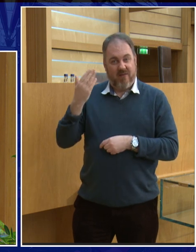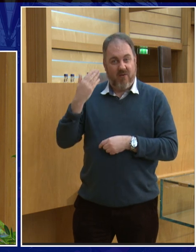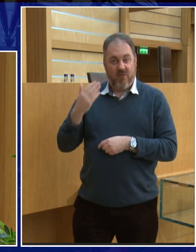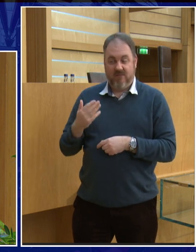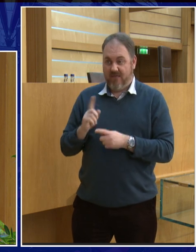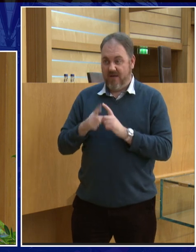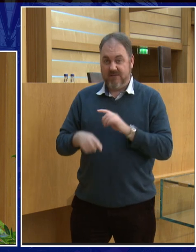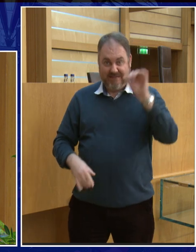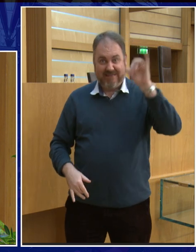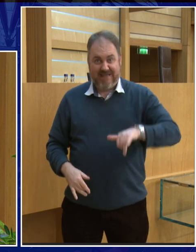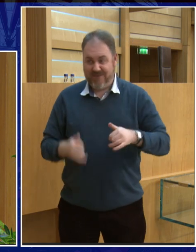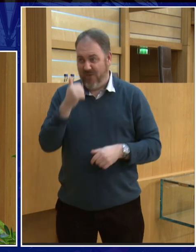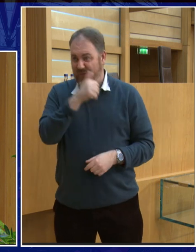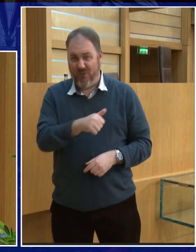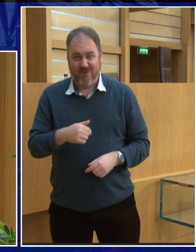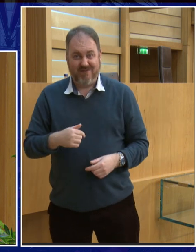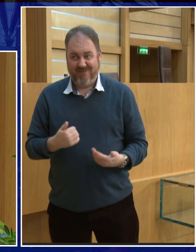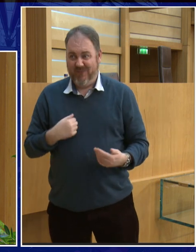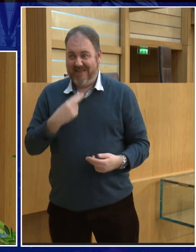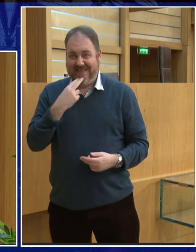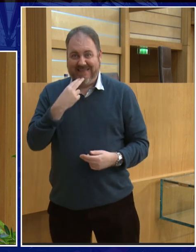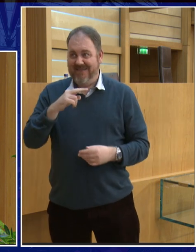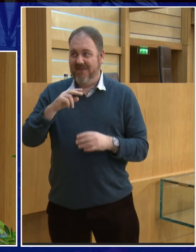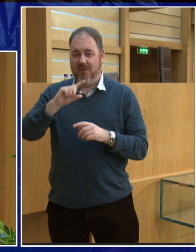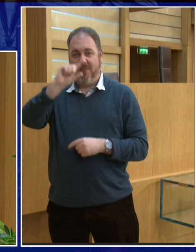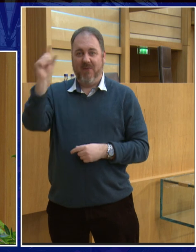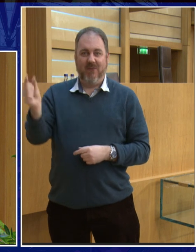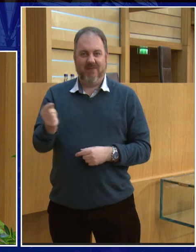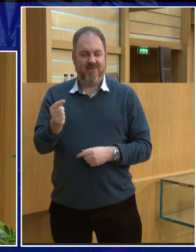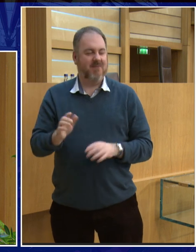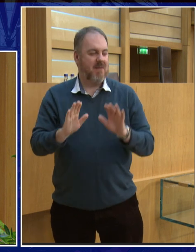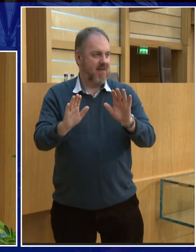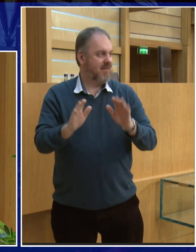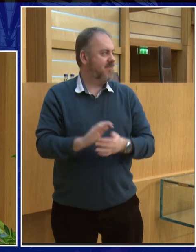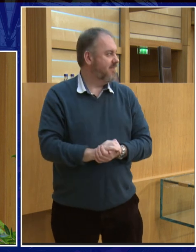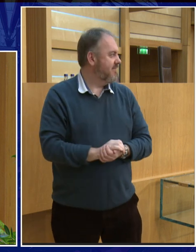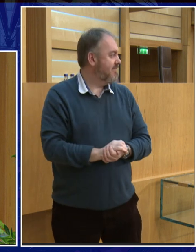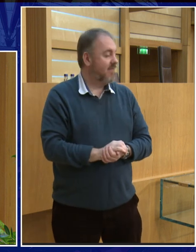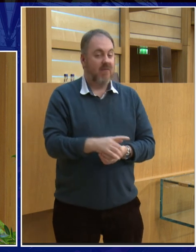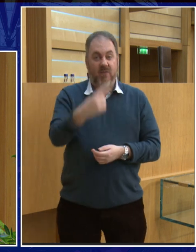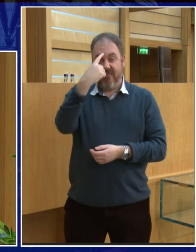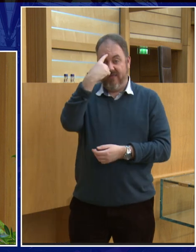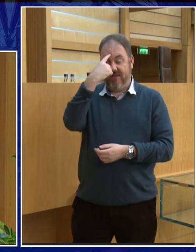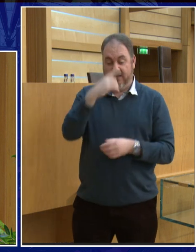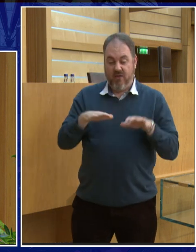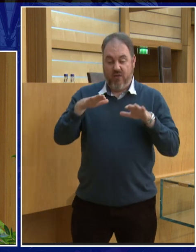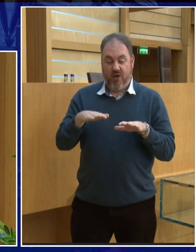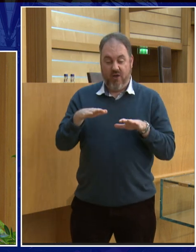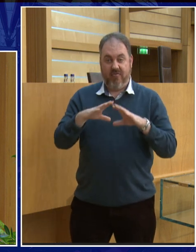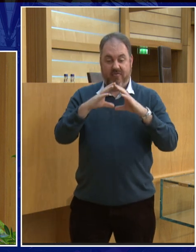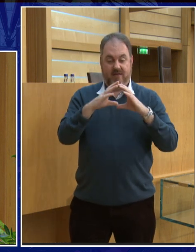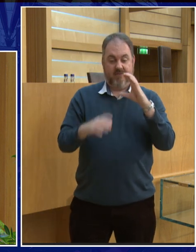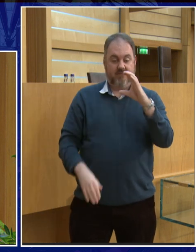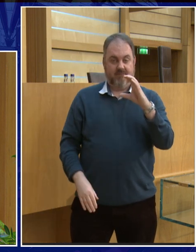but the moon is now this is a bit of a complicated idea but if okay let's say if we've got the earth in the centre the moon